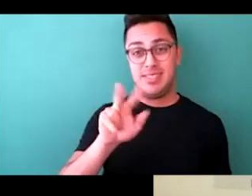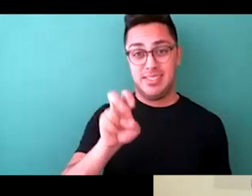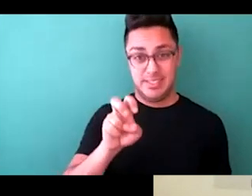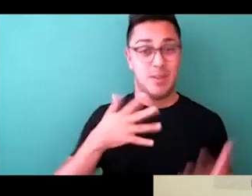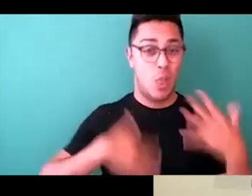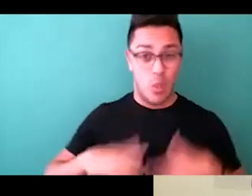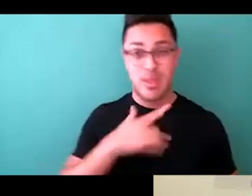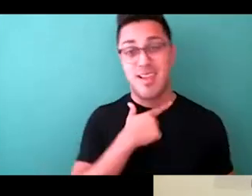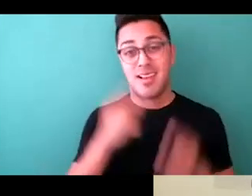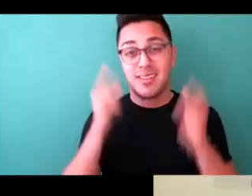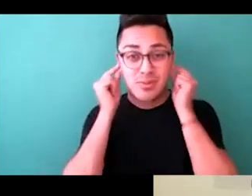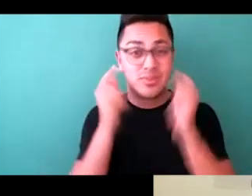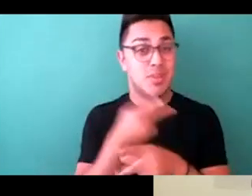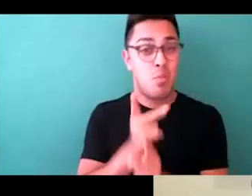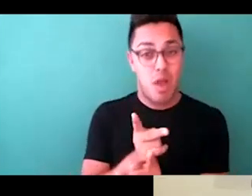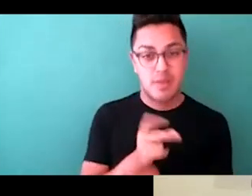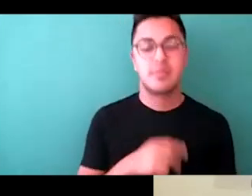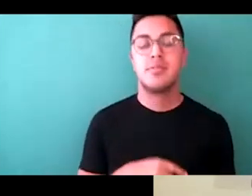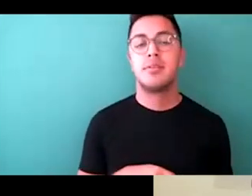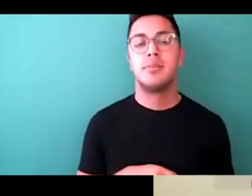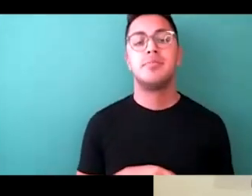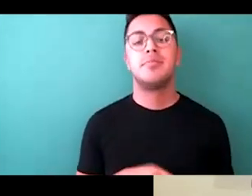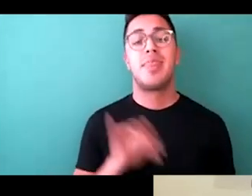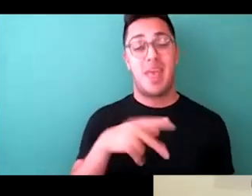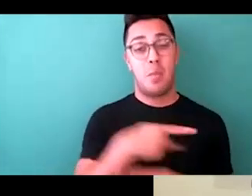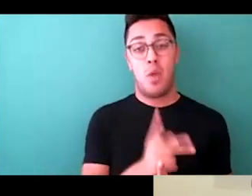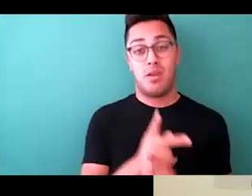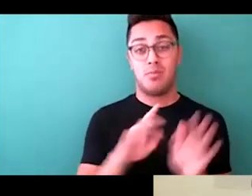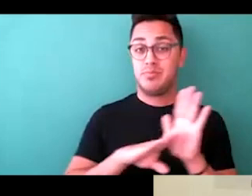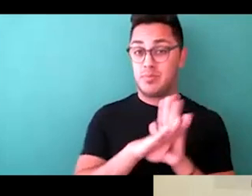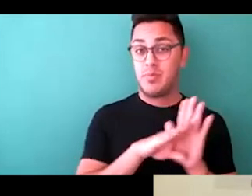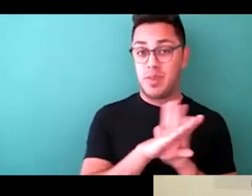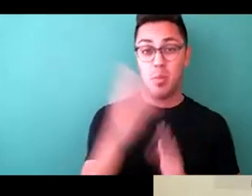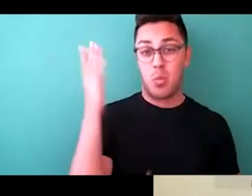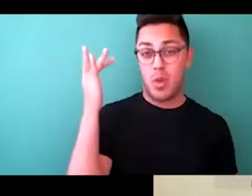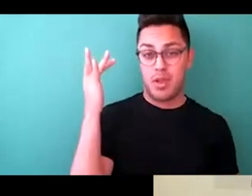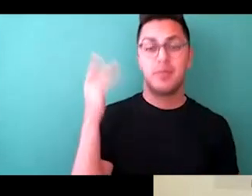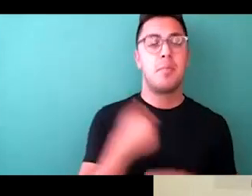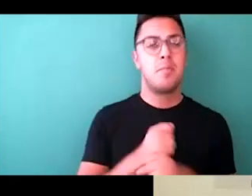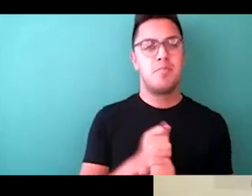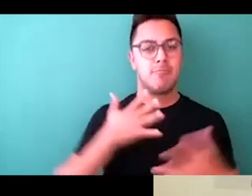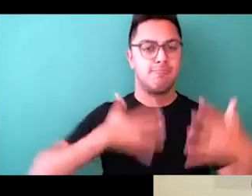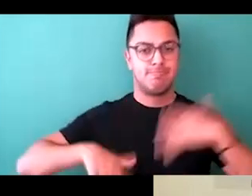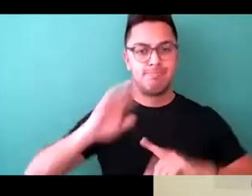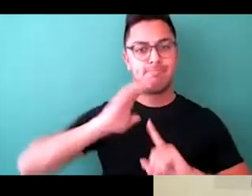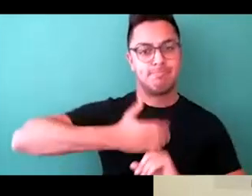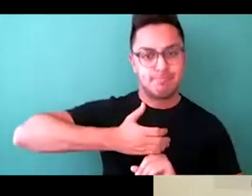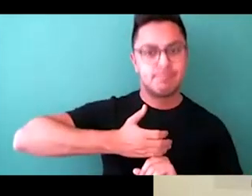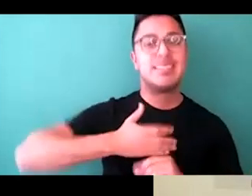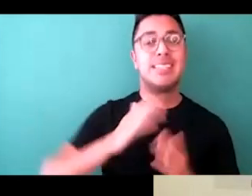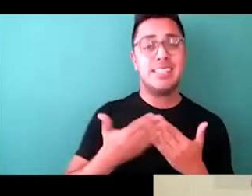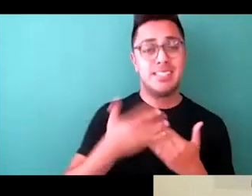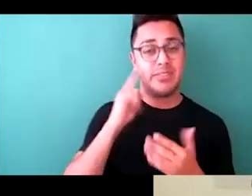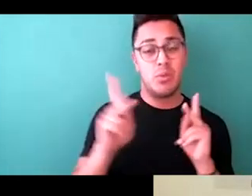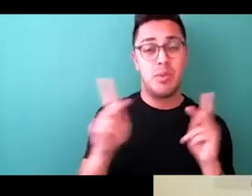by definition, is product that was developed to make dressing easier for people with disabilities,